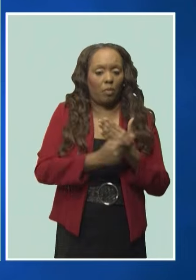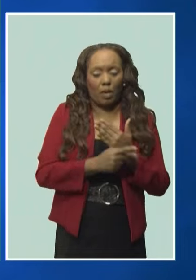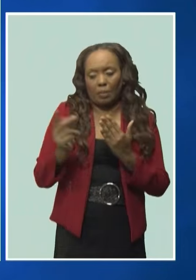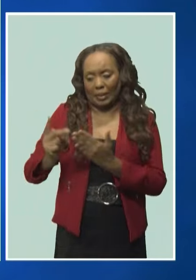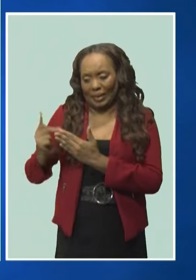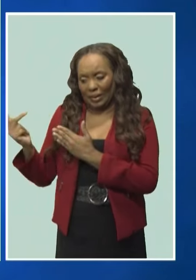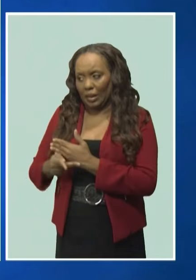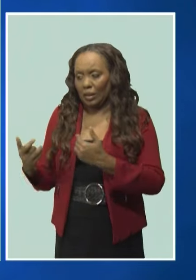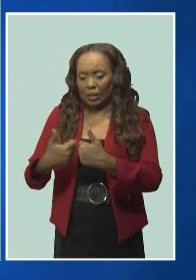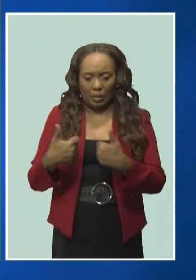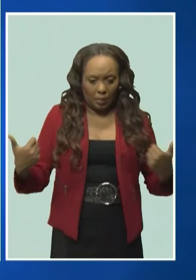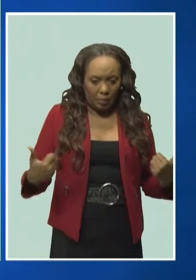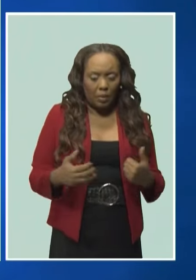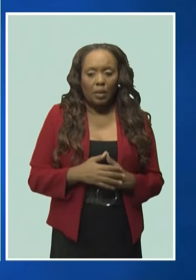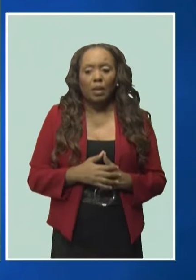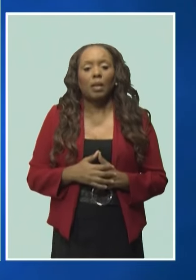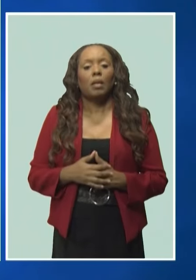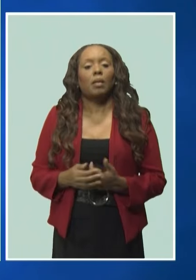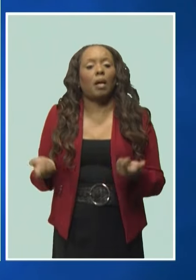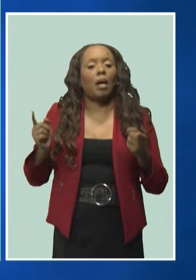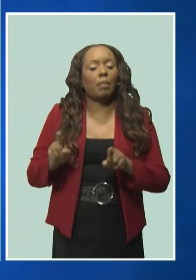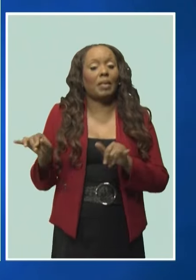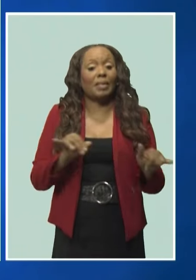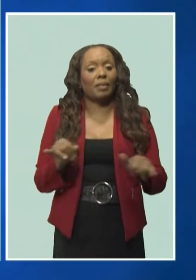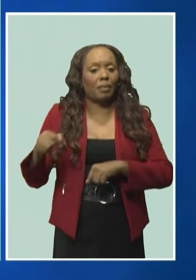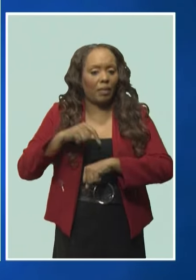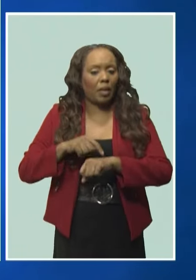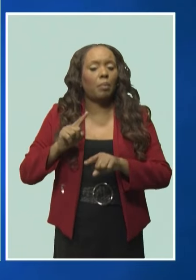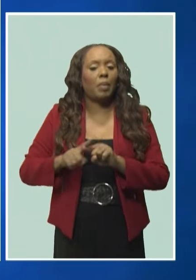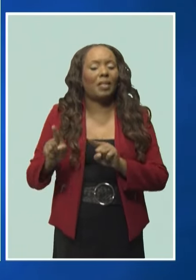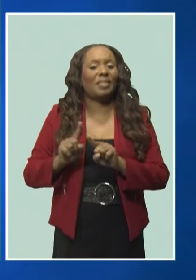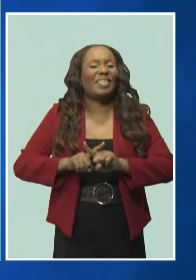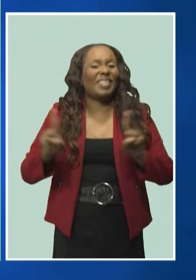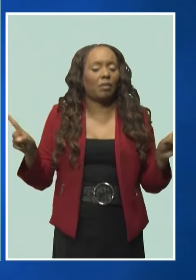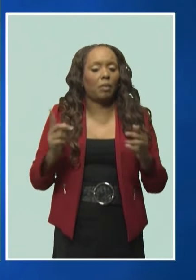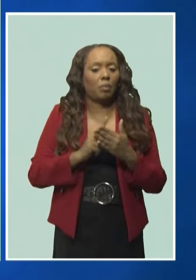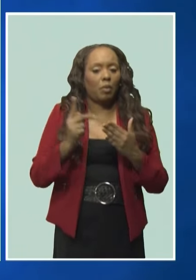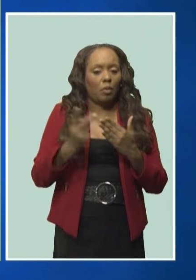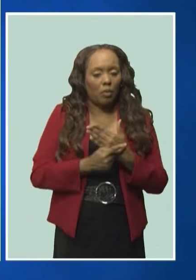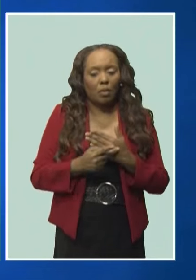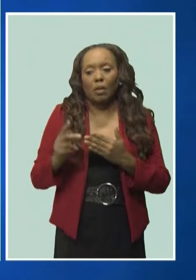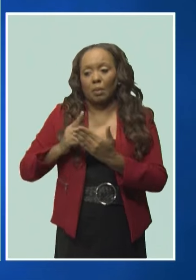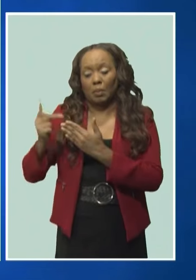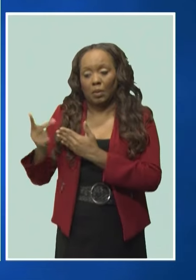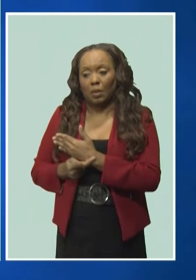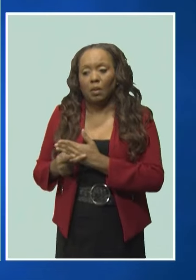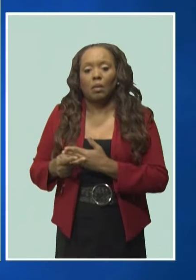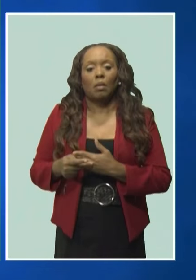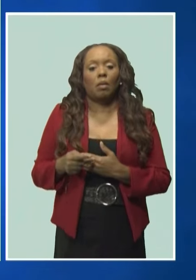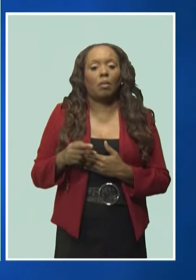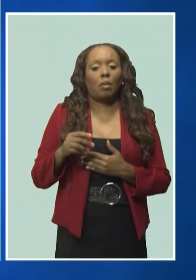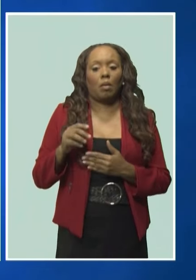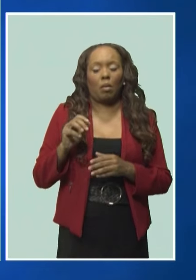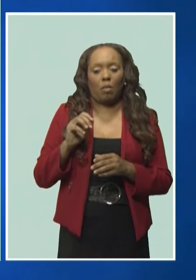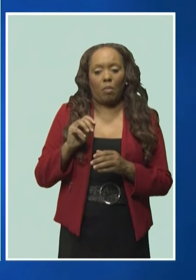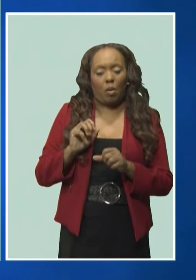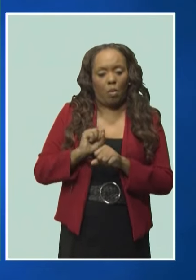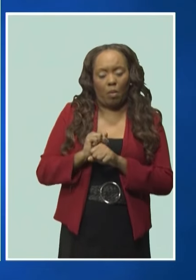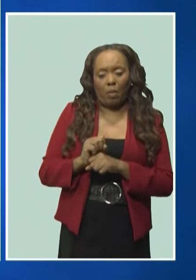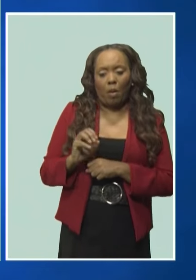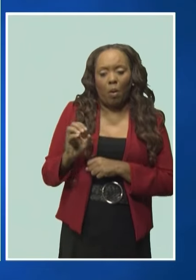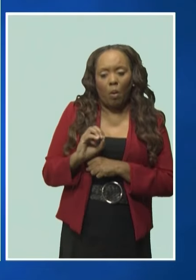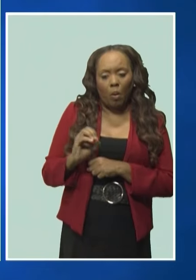jointly. We are dealing, we are working from the Oystein's Bay Garden right down the urban corridor,